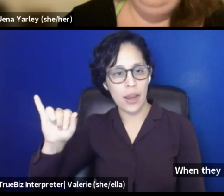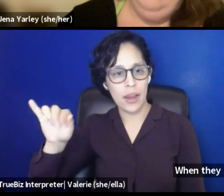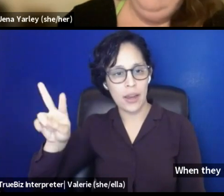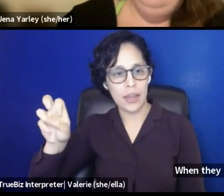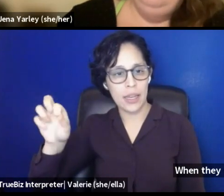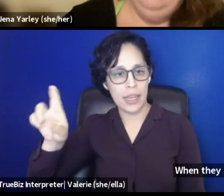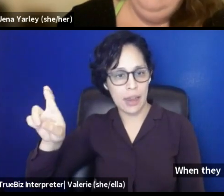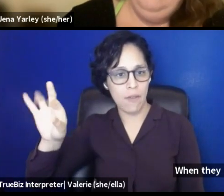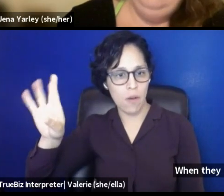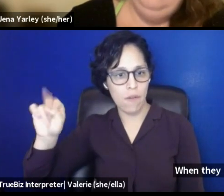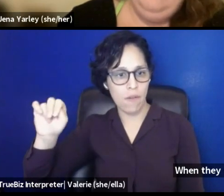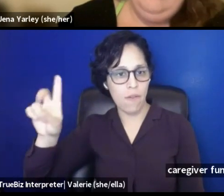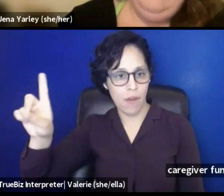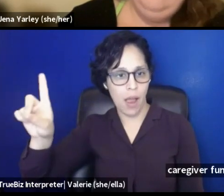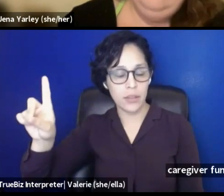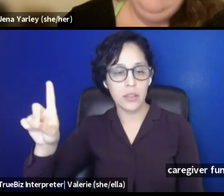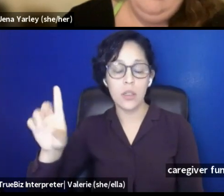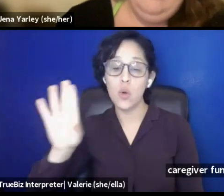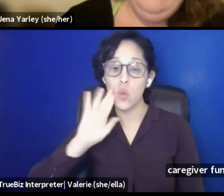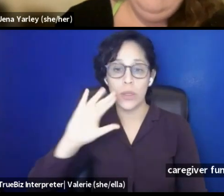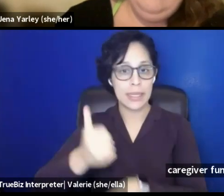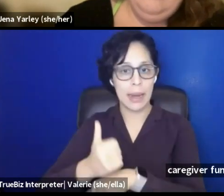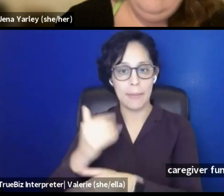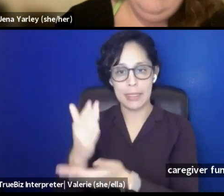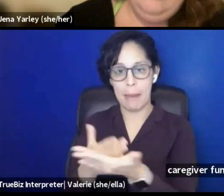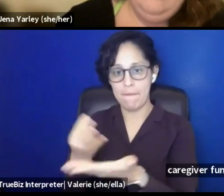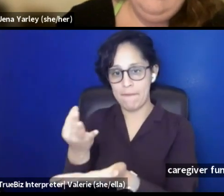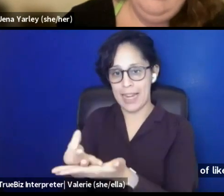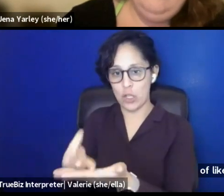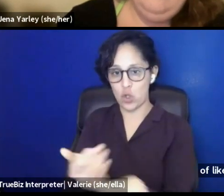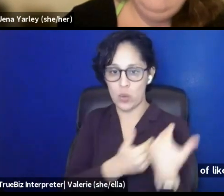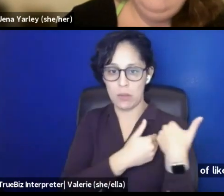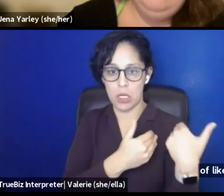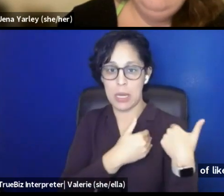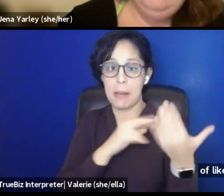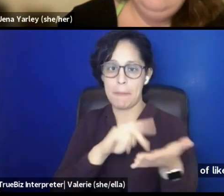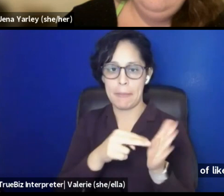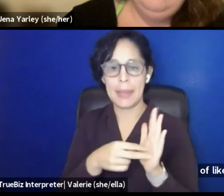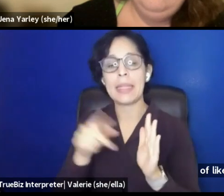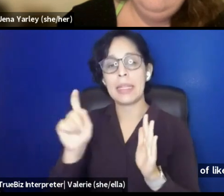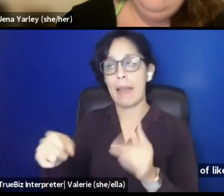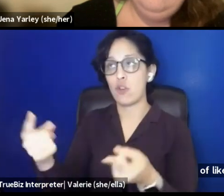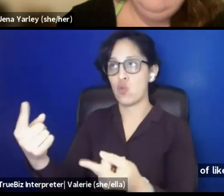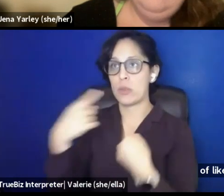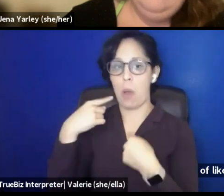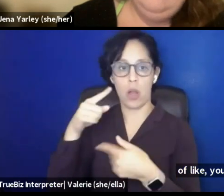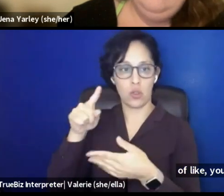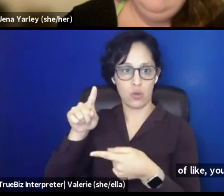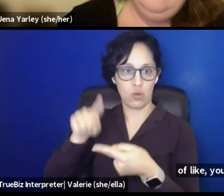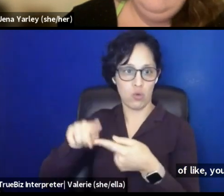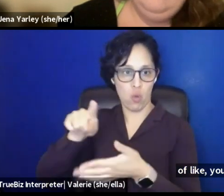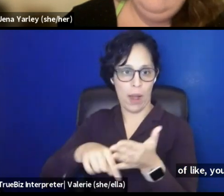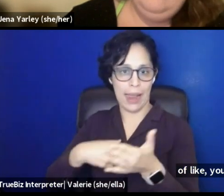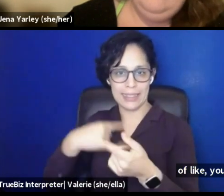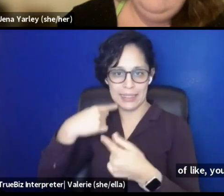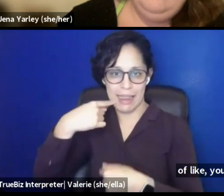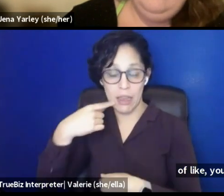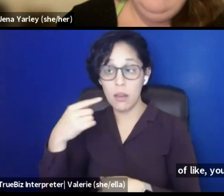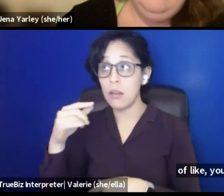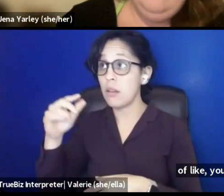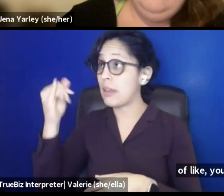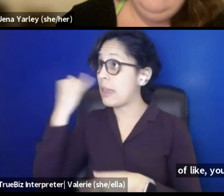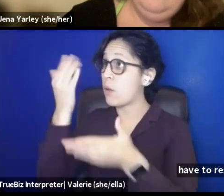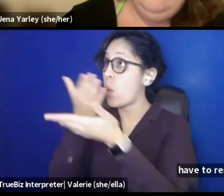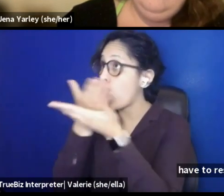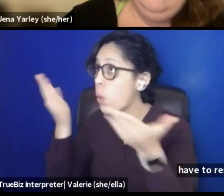sort of like, you know, financial responsibility that they have to respond to what I've said. So if they don't have a caregiver fund, it's